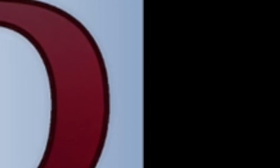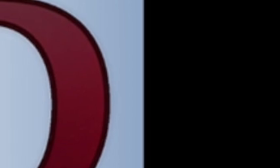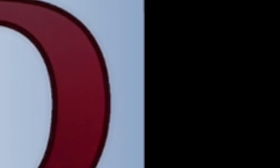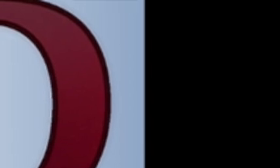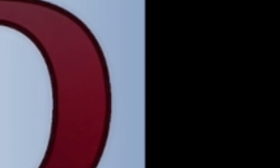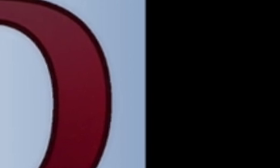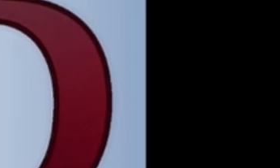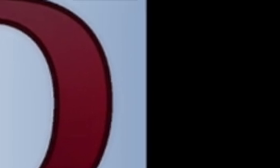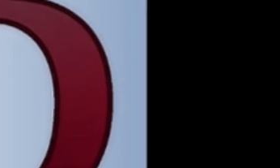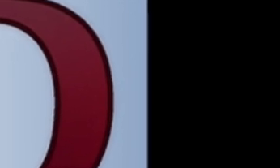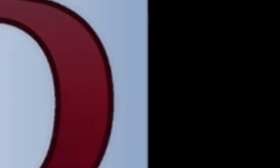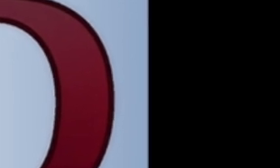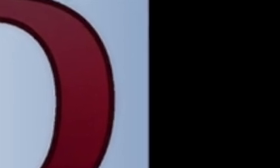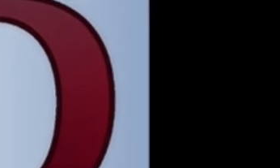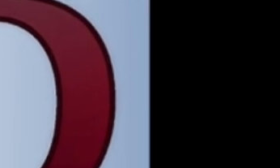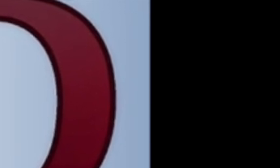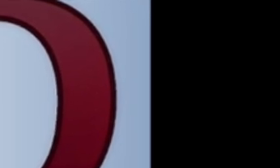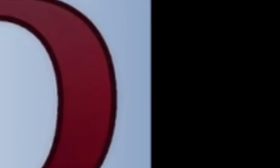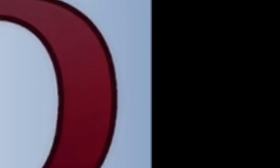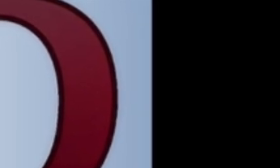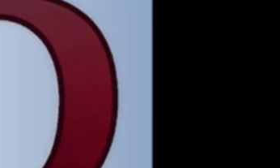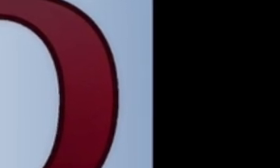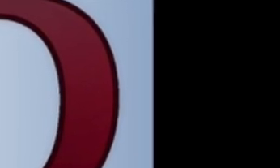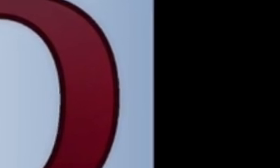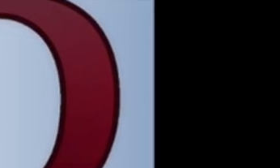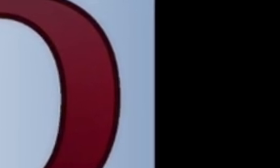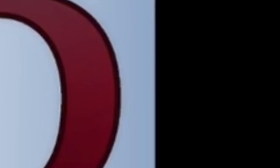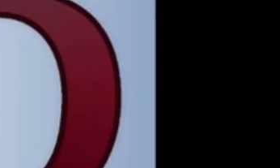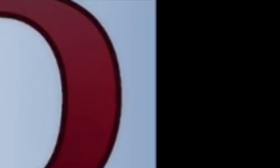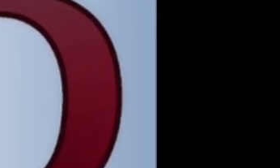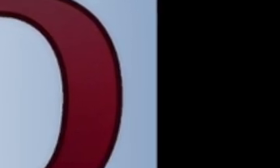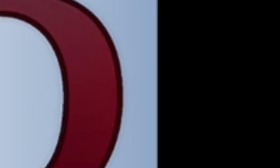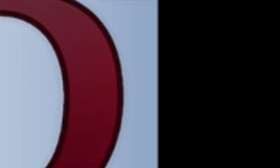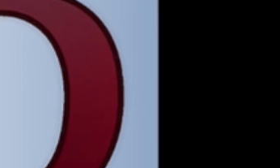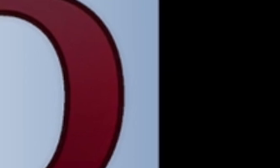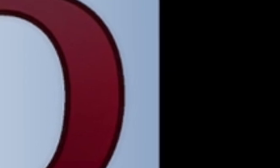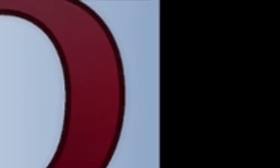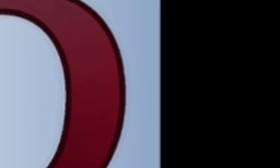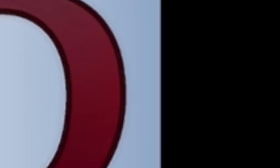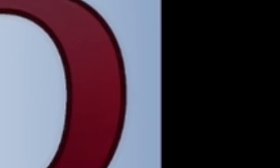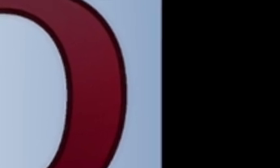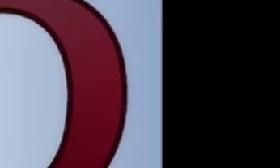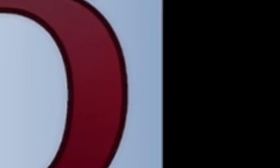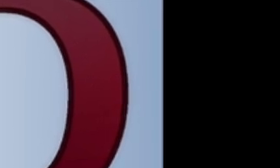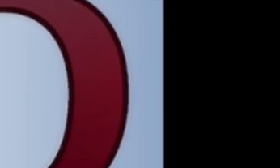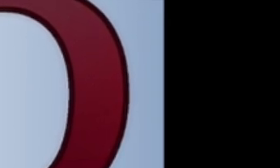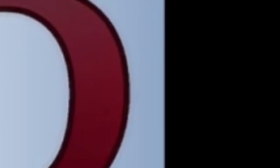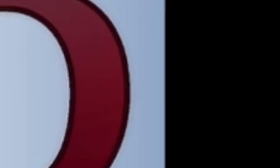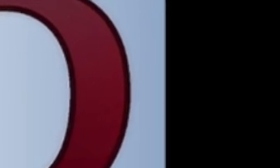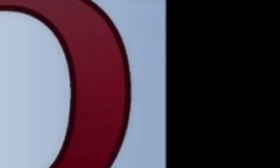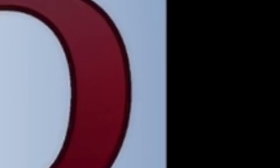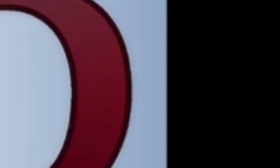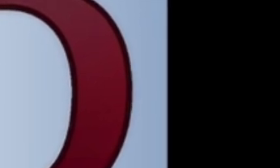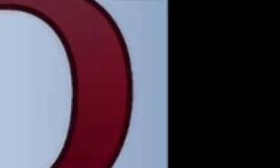accepting for everyone, regardless of their abilities. Stay connected by subscribing to our YouTube channel, the Allied Project.